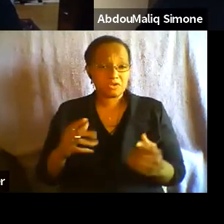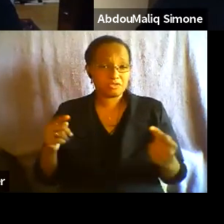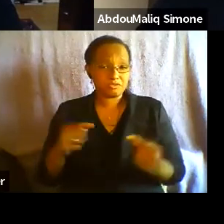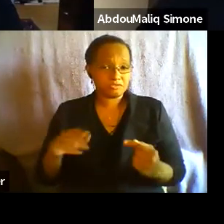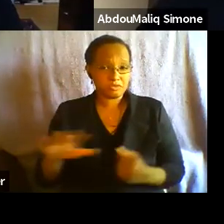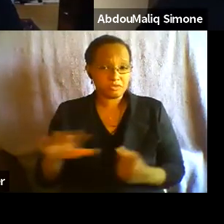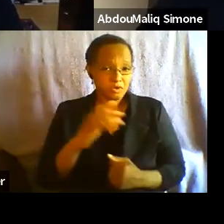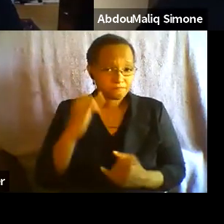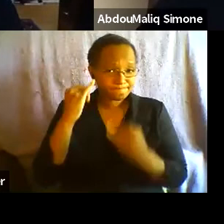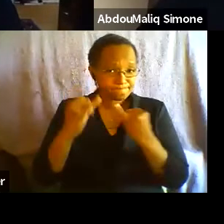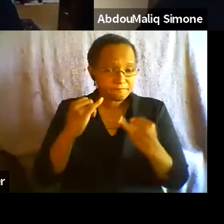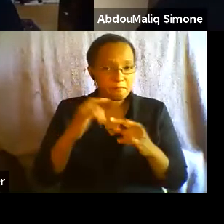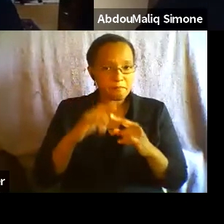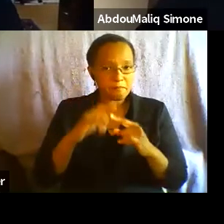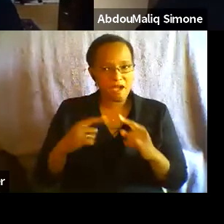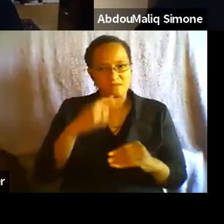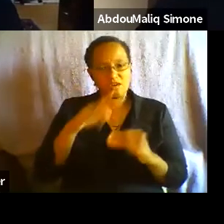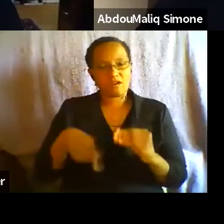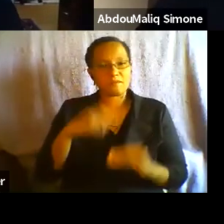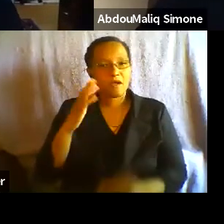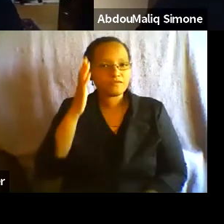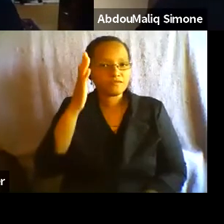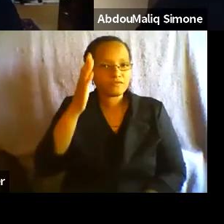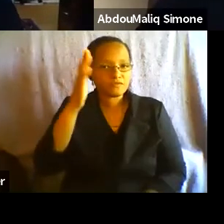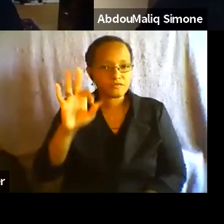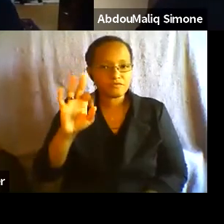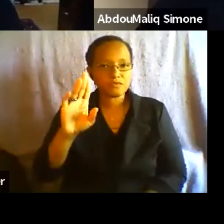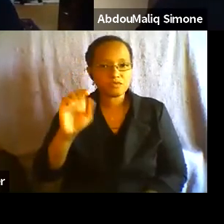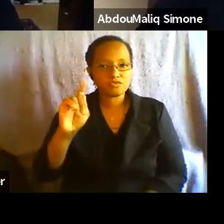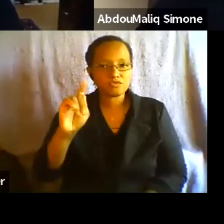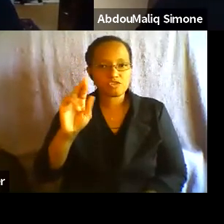rather than Black futurity.